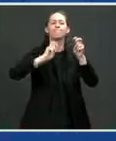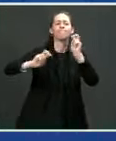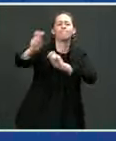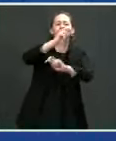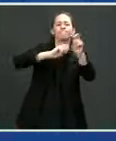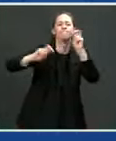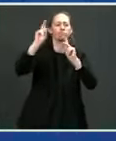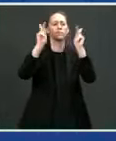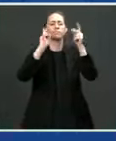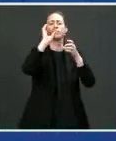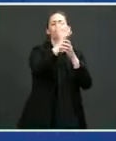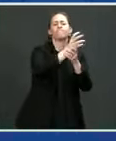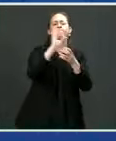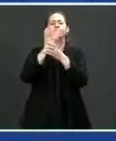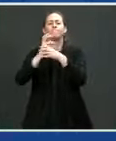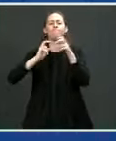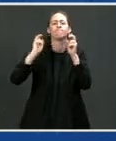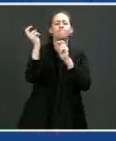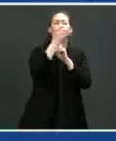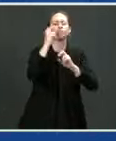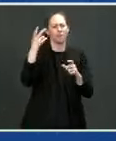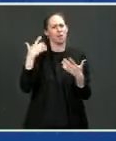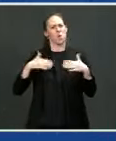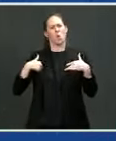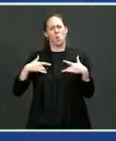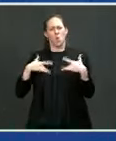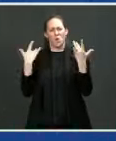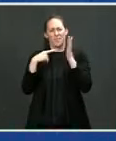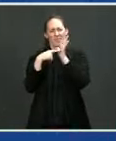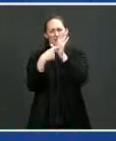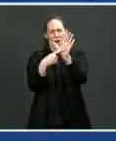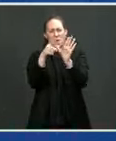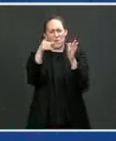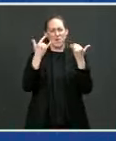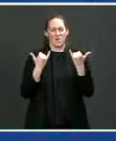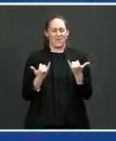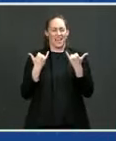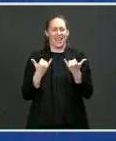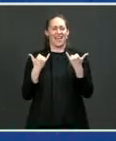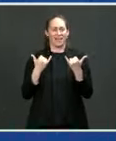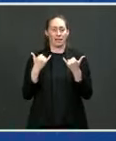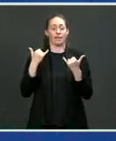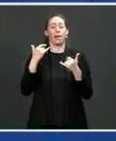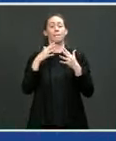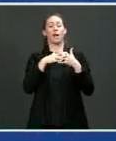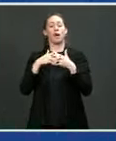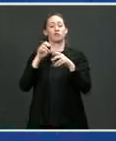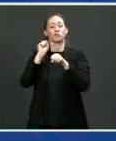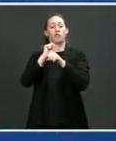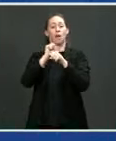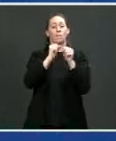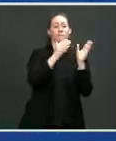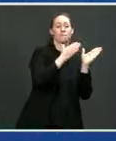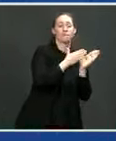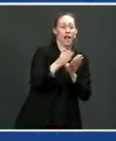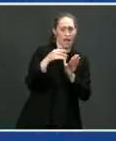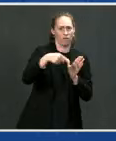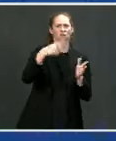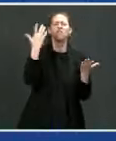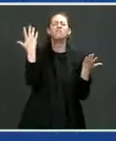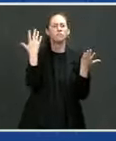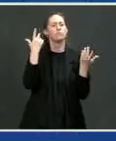excited to show you those today. The American Jobs Plan will also provide 32 billion in financing to help electric vehicle manufacturing,